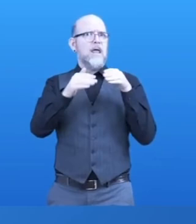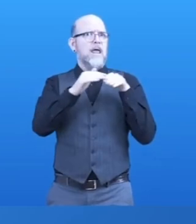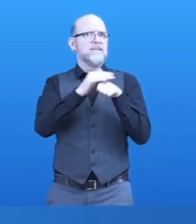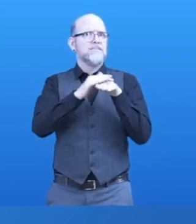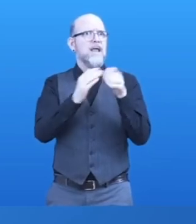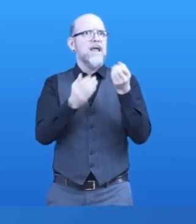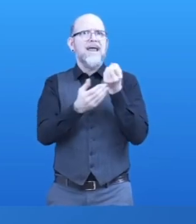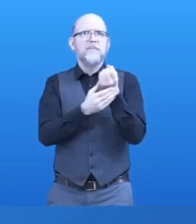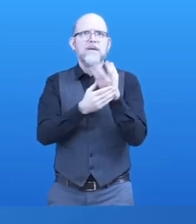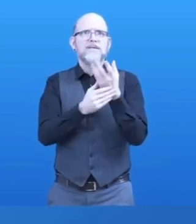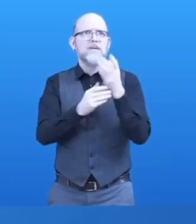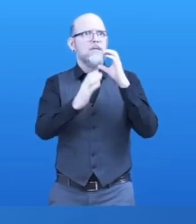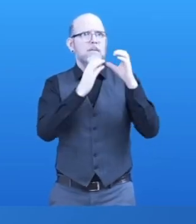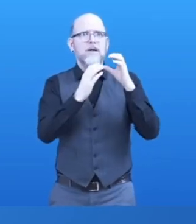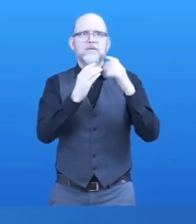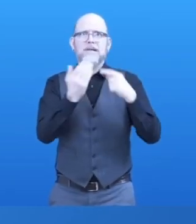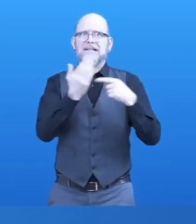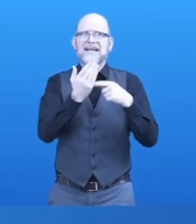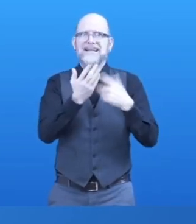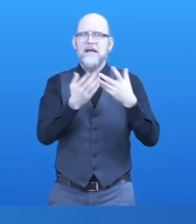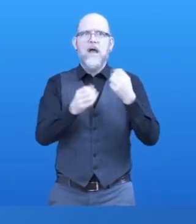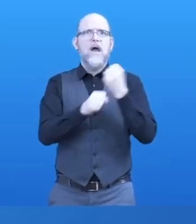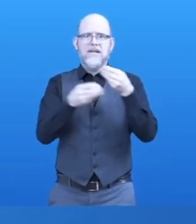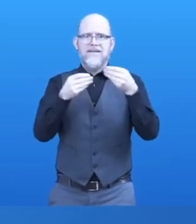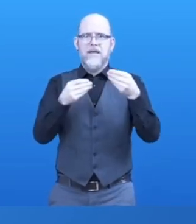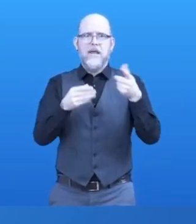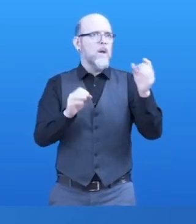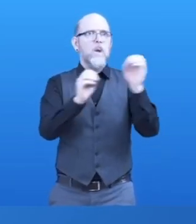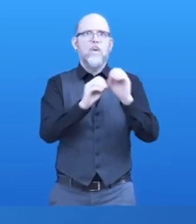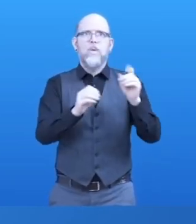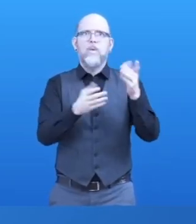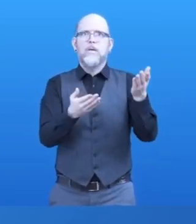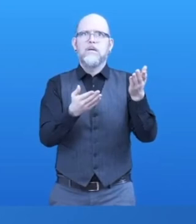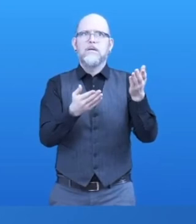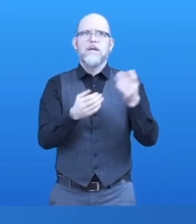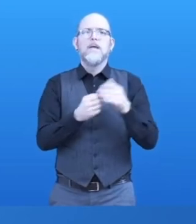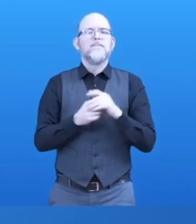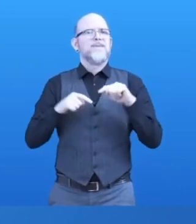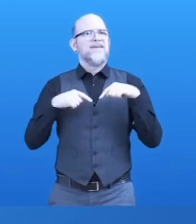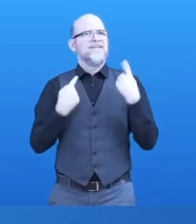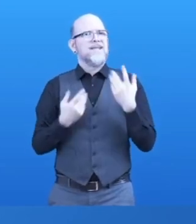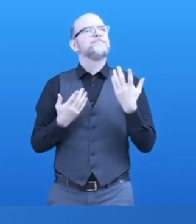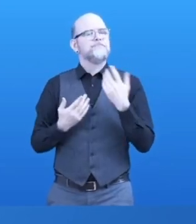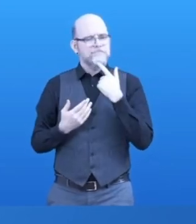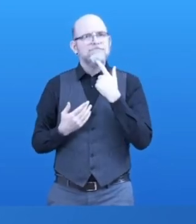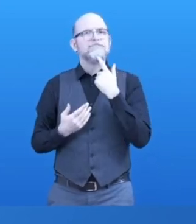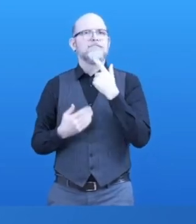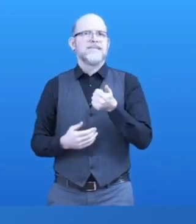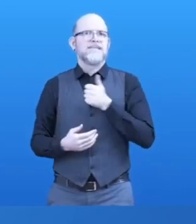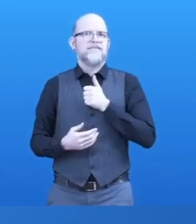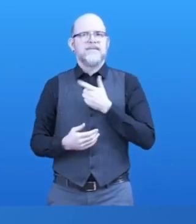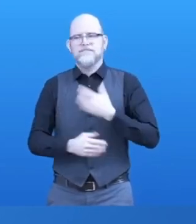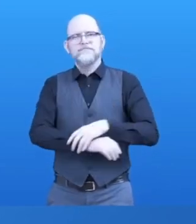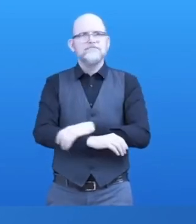We empower ourselves and build our own accessible mobile communication hardware. With